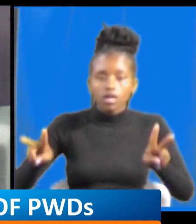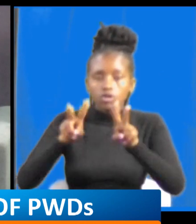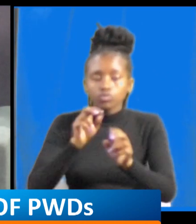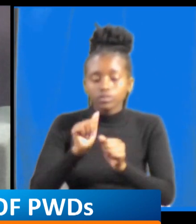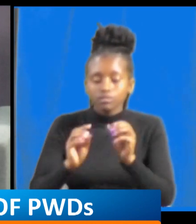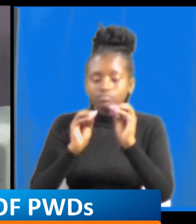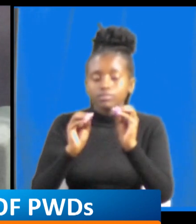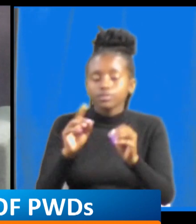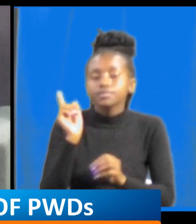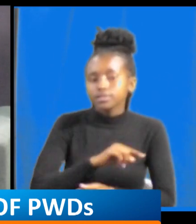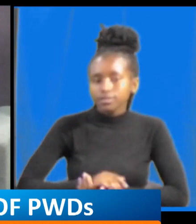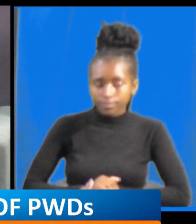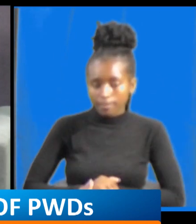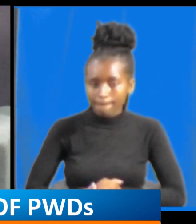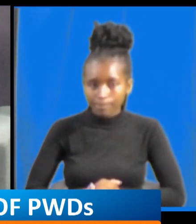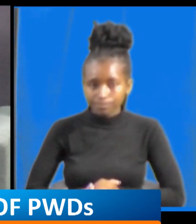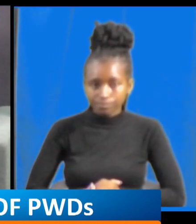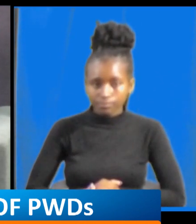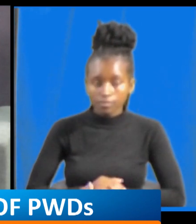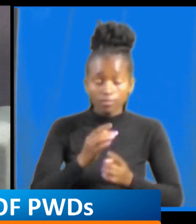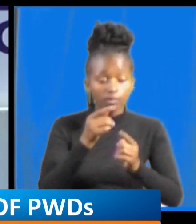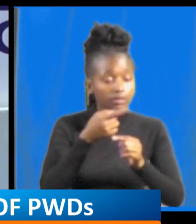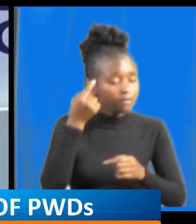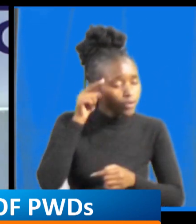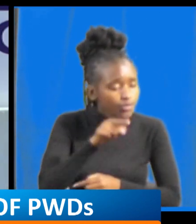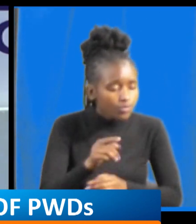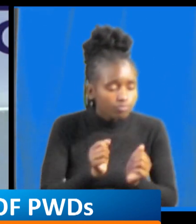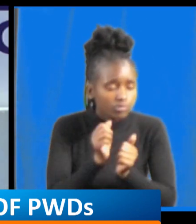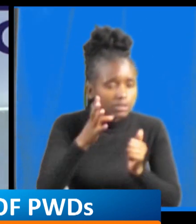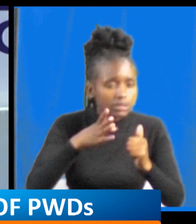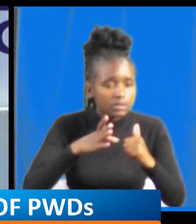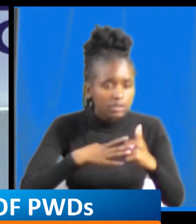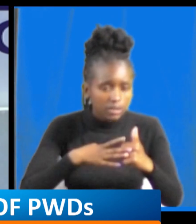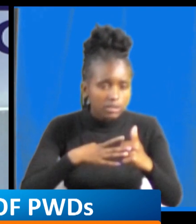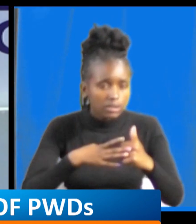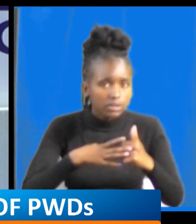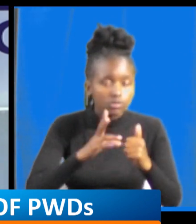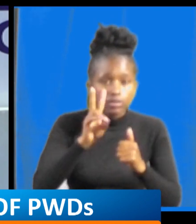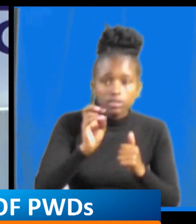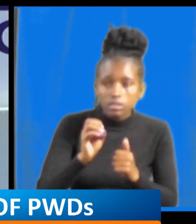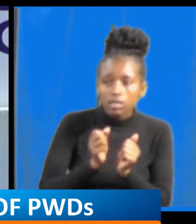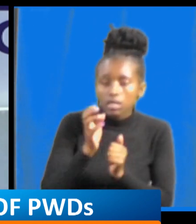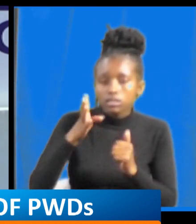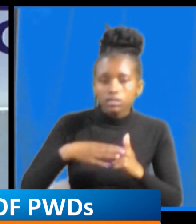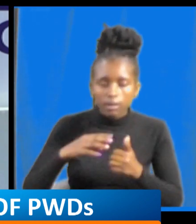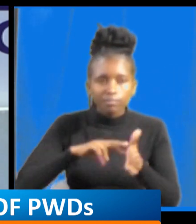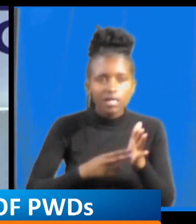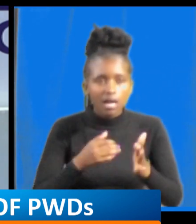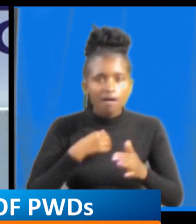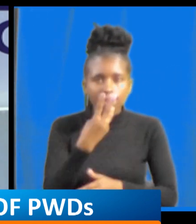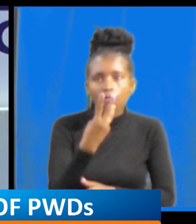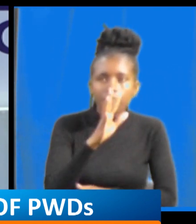me wow for you since 2019 that is probably uh four or five years there uh how has been the experience